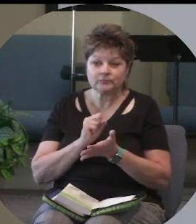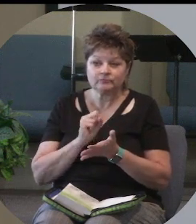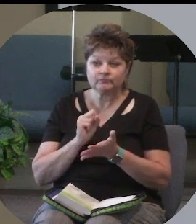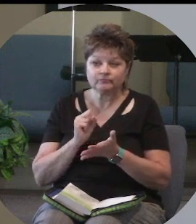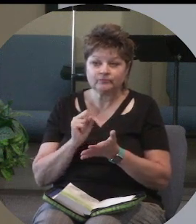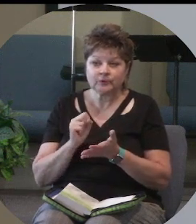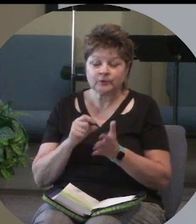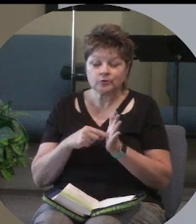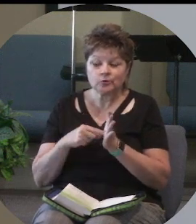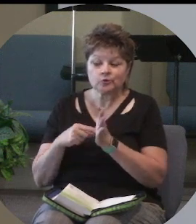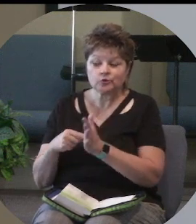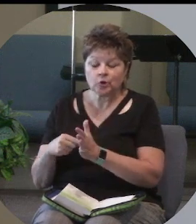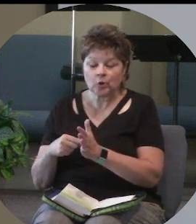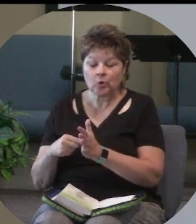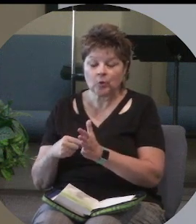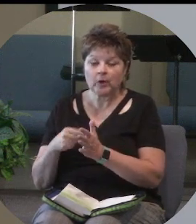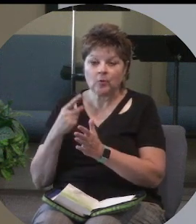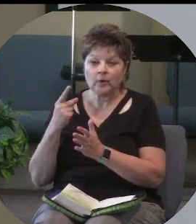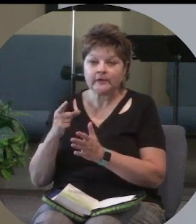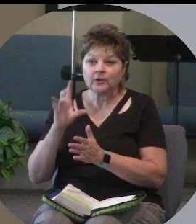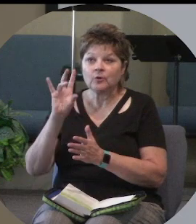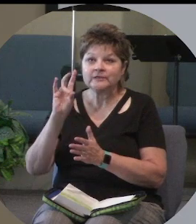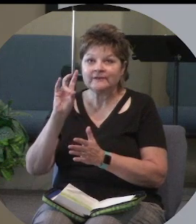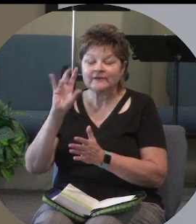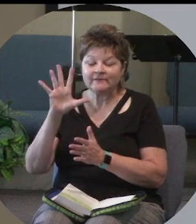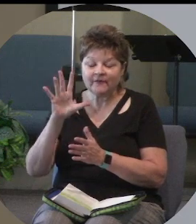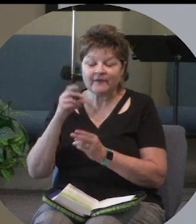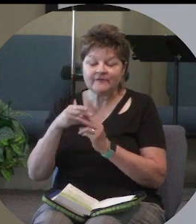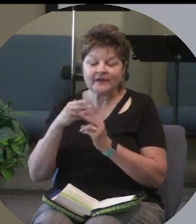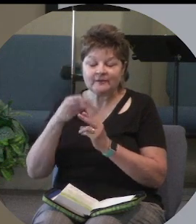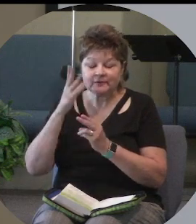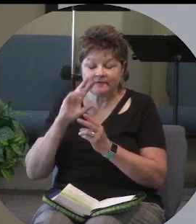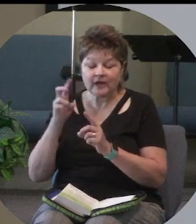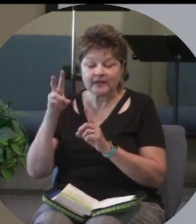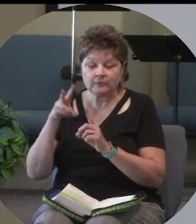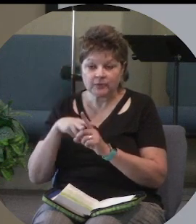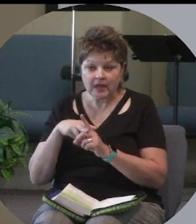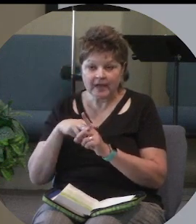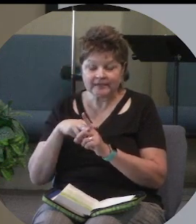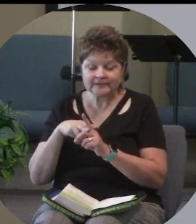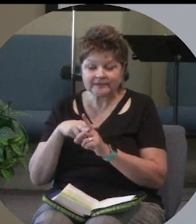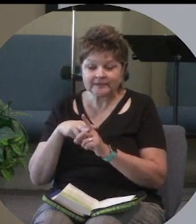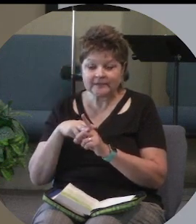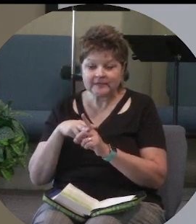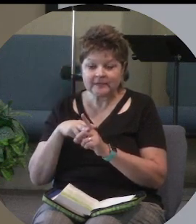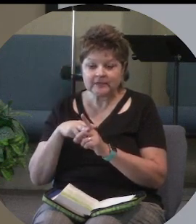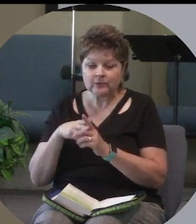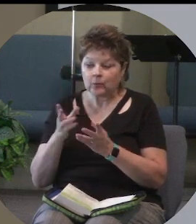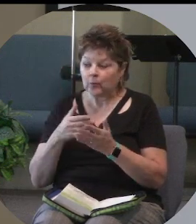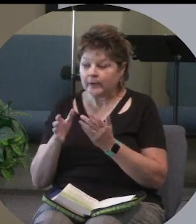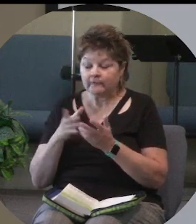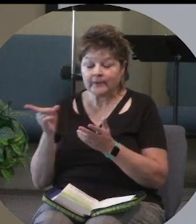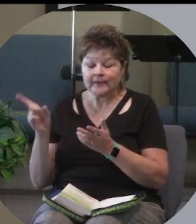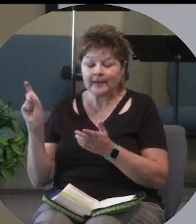to show them one of those 75 names of God that applies to what they need.